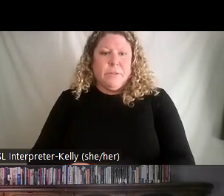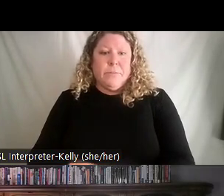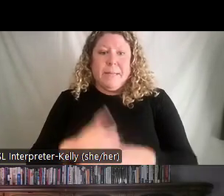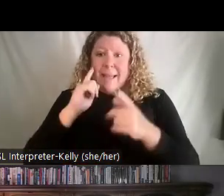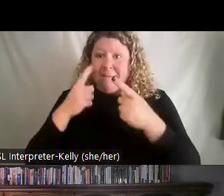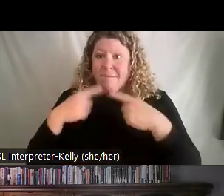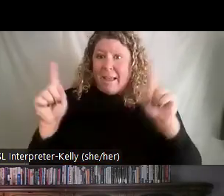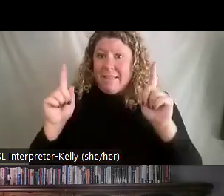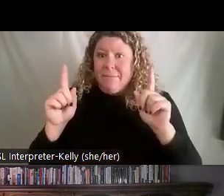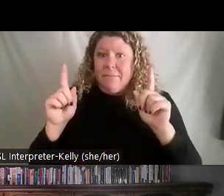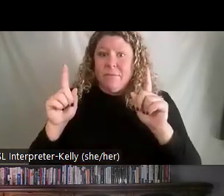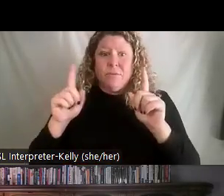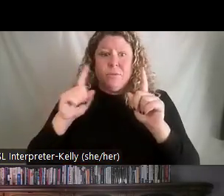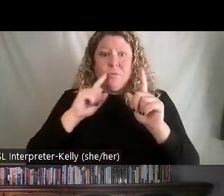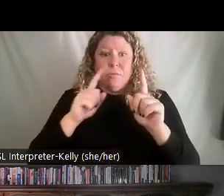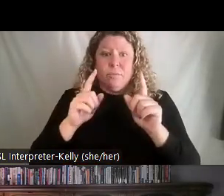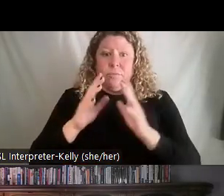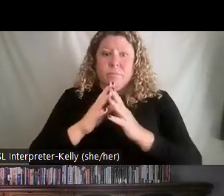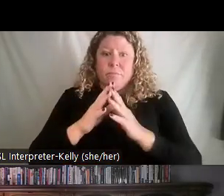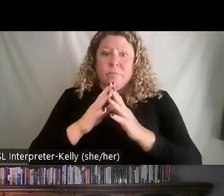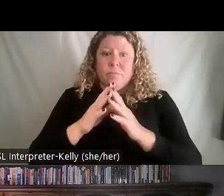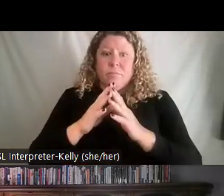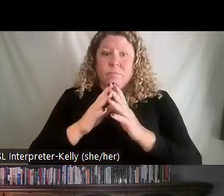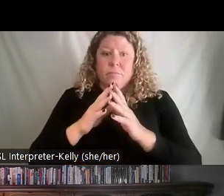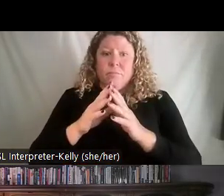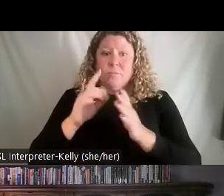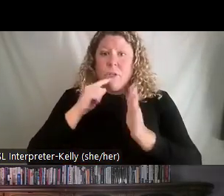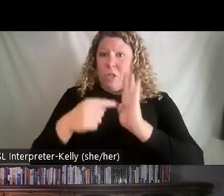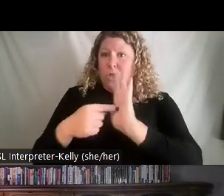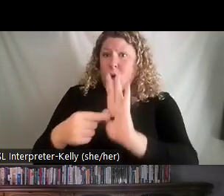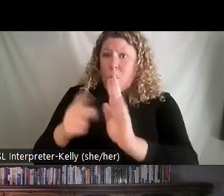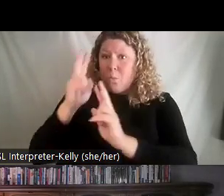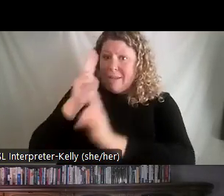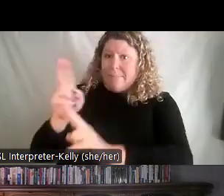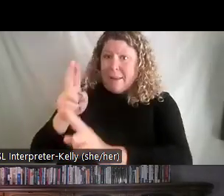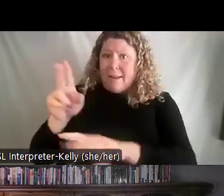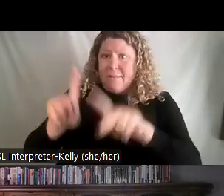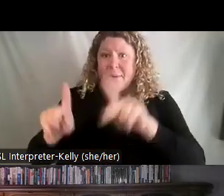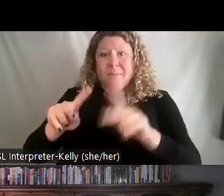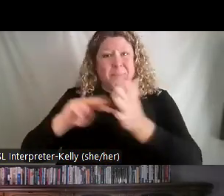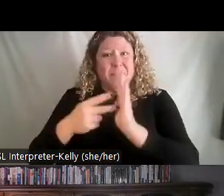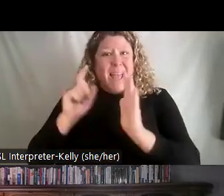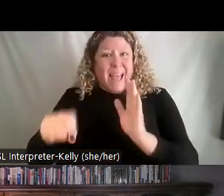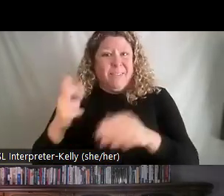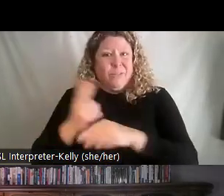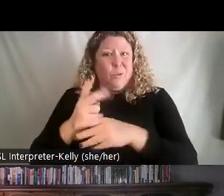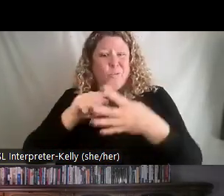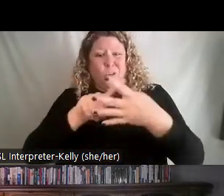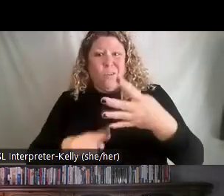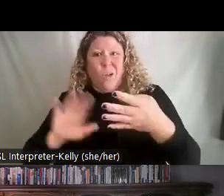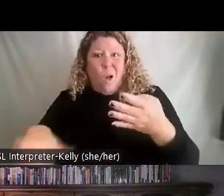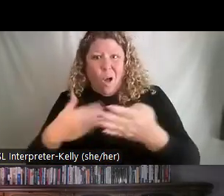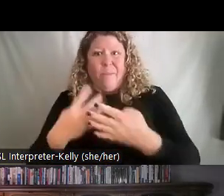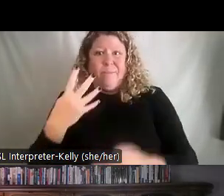and to really show this idea of respect for people, you have to be able to use all four styles. So, let's